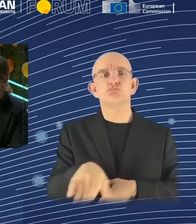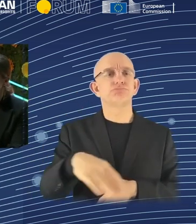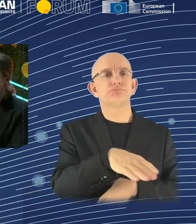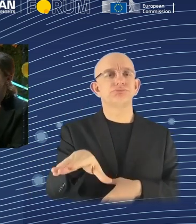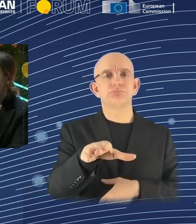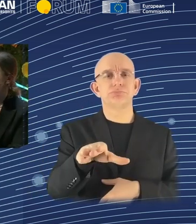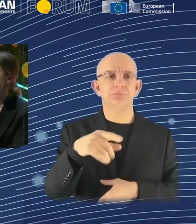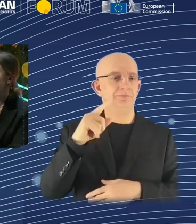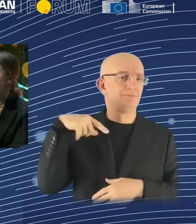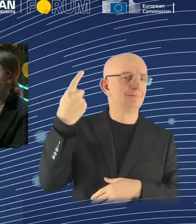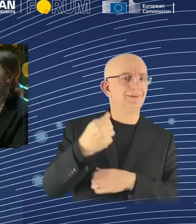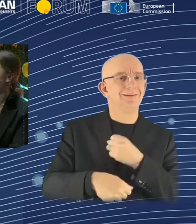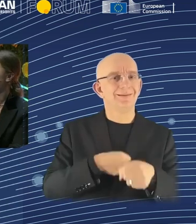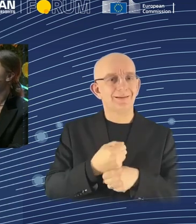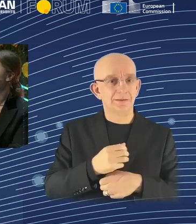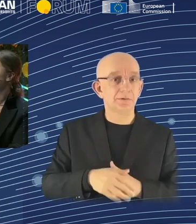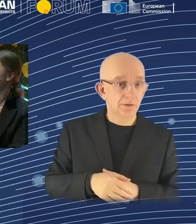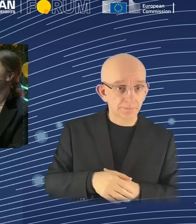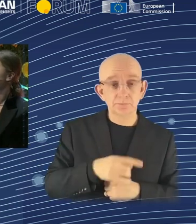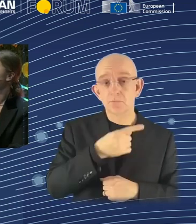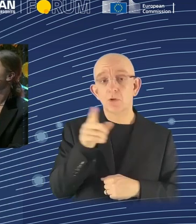of work by the end of the decade.